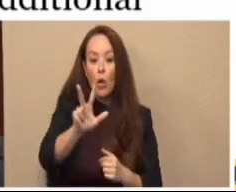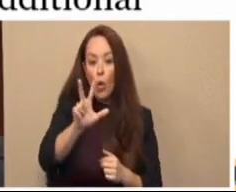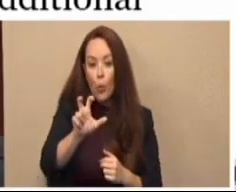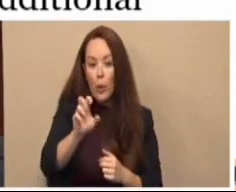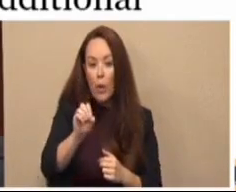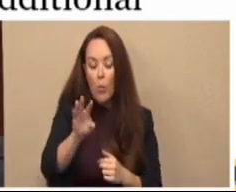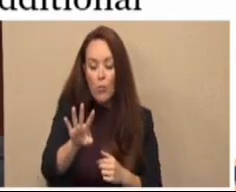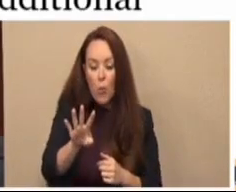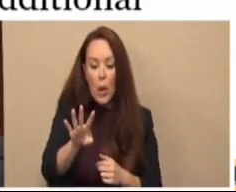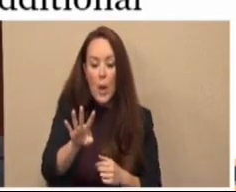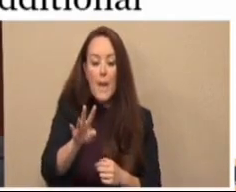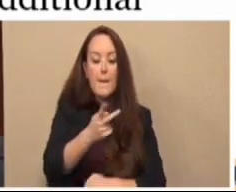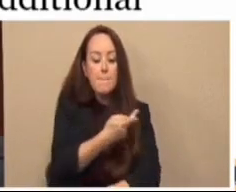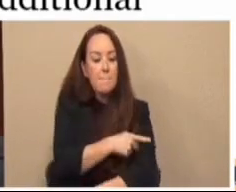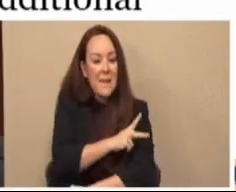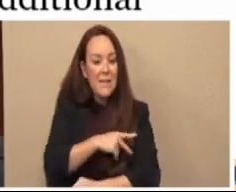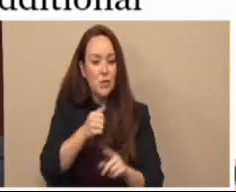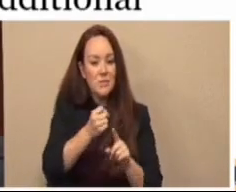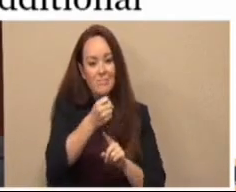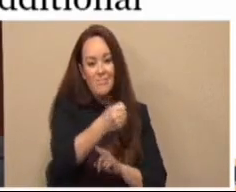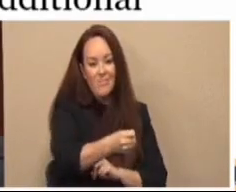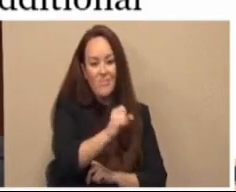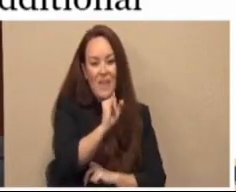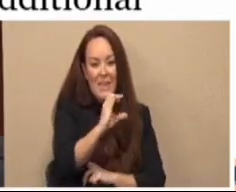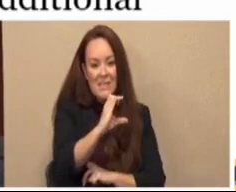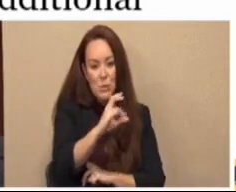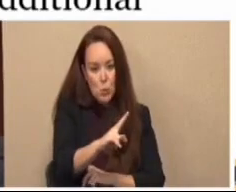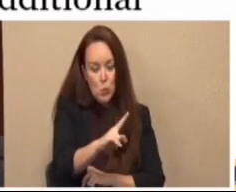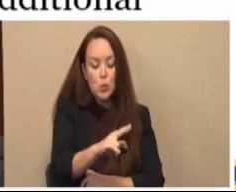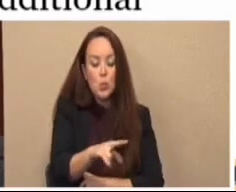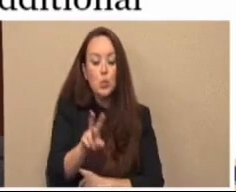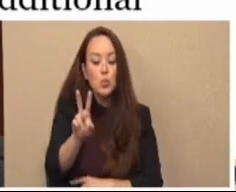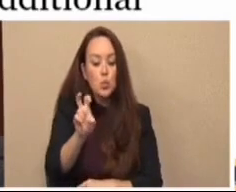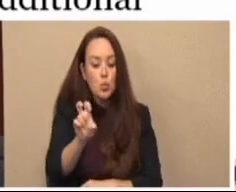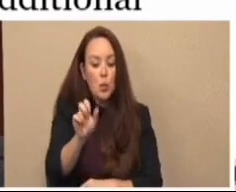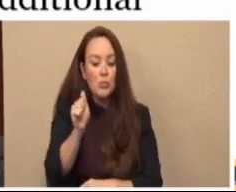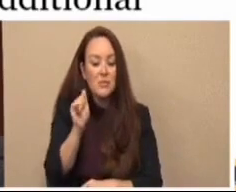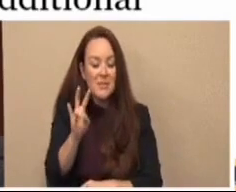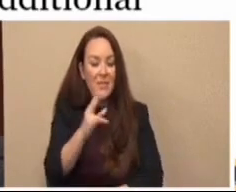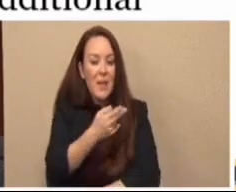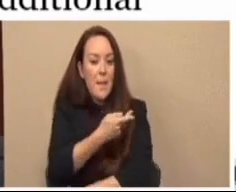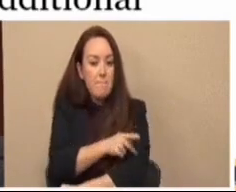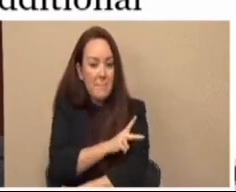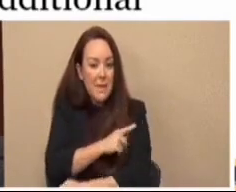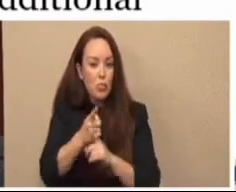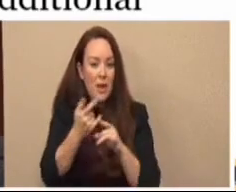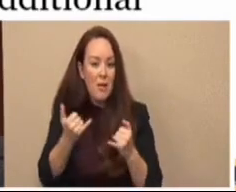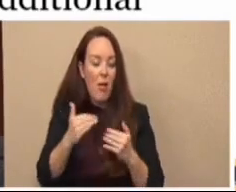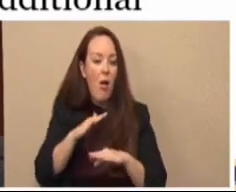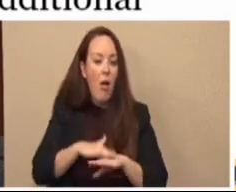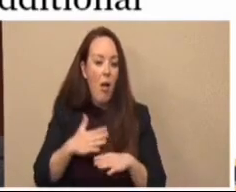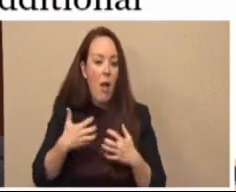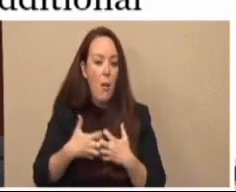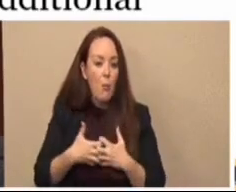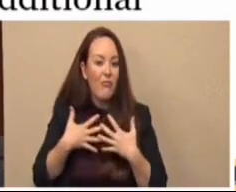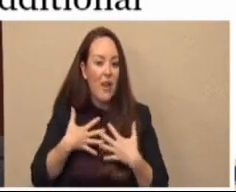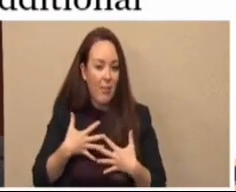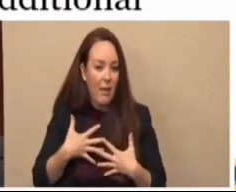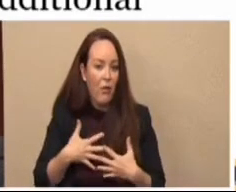304 patients in ICU, 217 patients on ventilators.